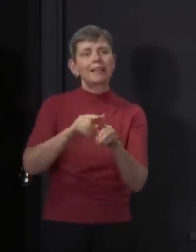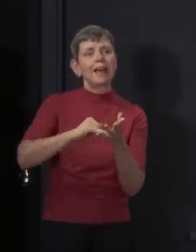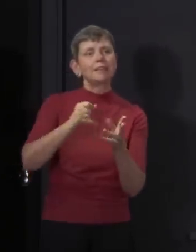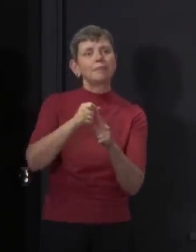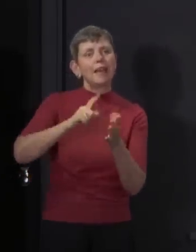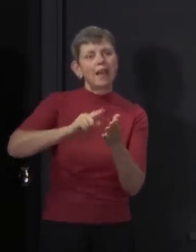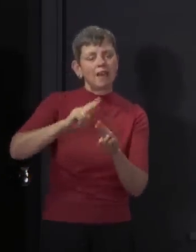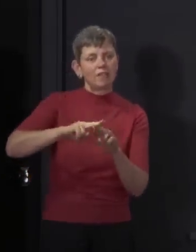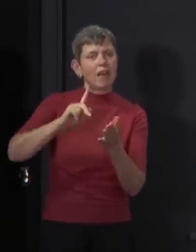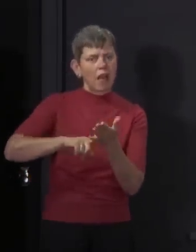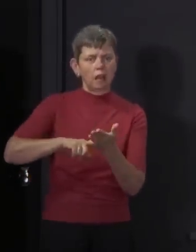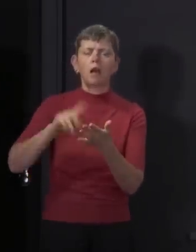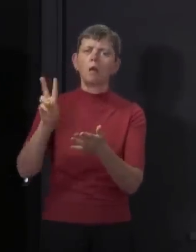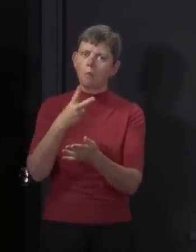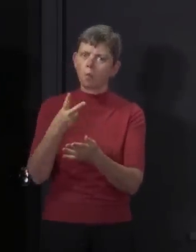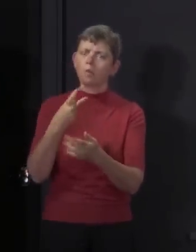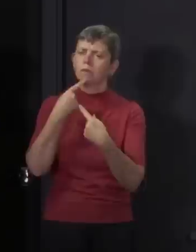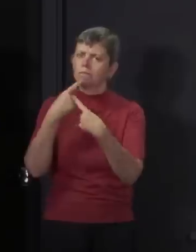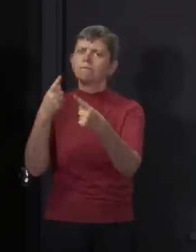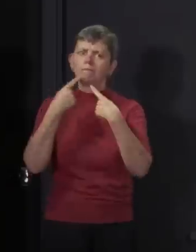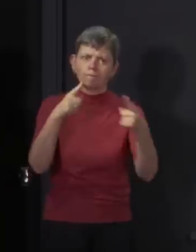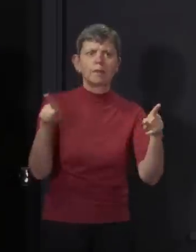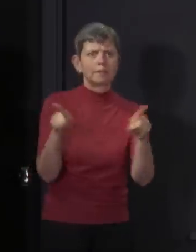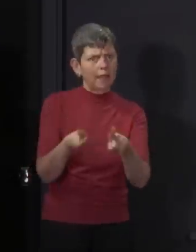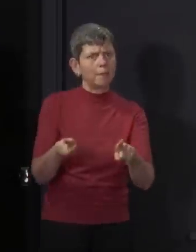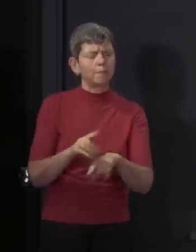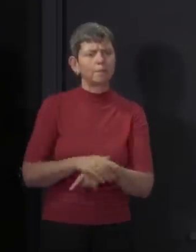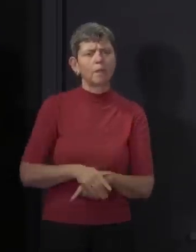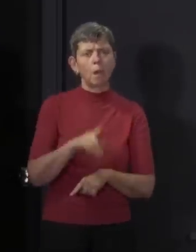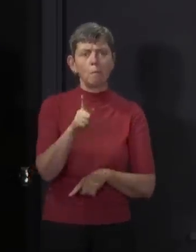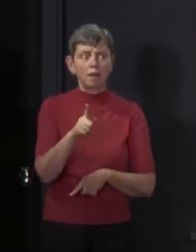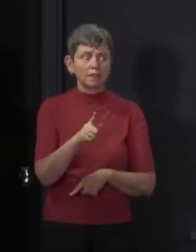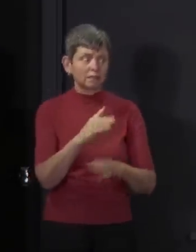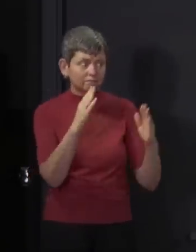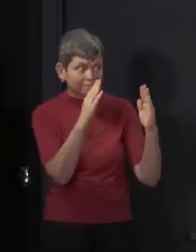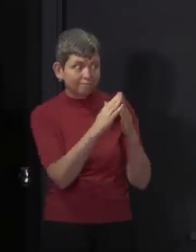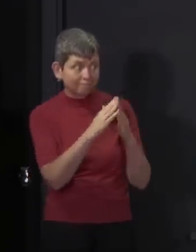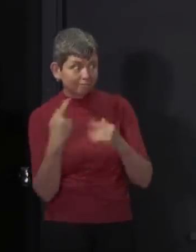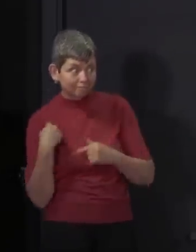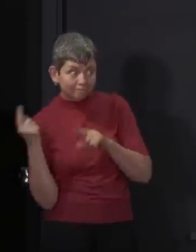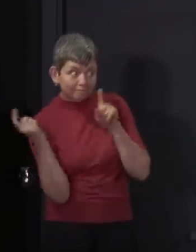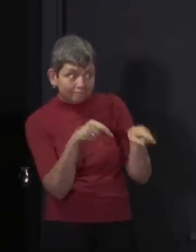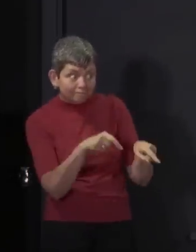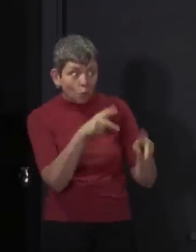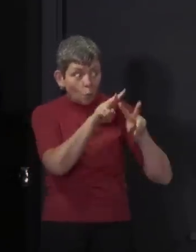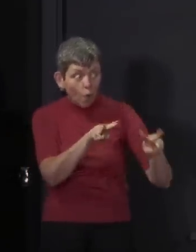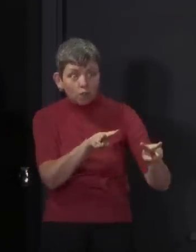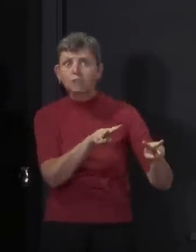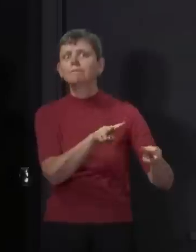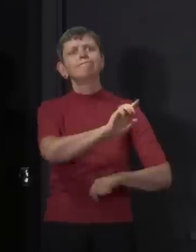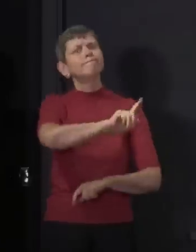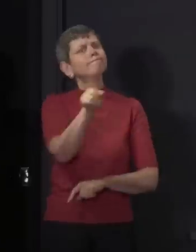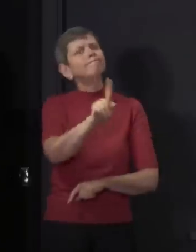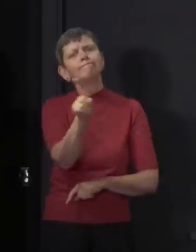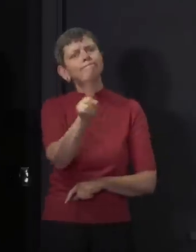very grateful to them for that. The first thing to say is that you mustn't go round to somebody else's house to watch the match. None of us, not